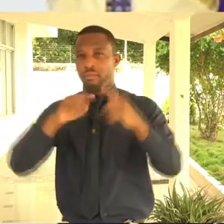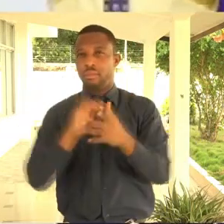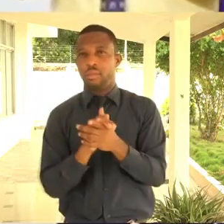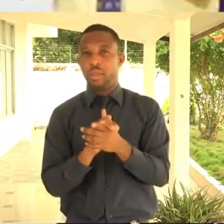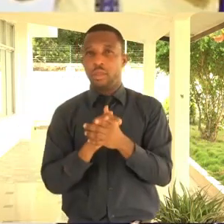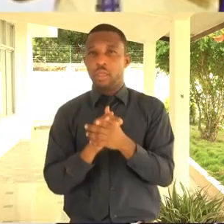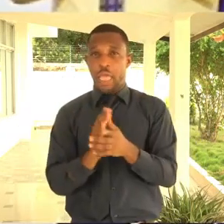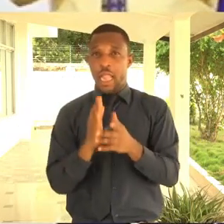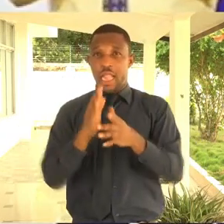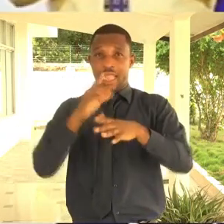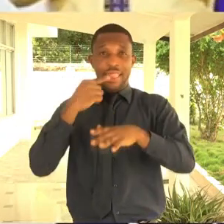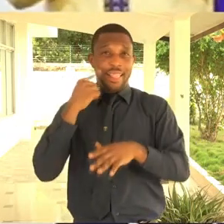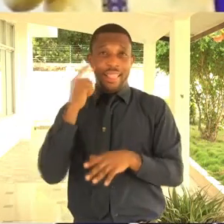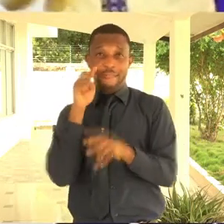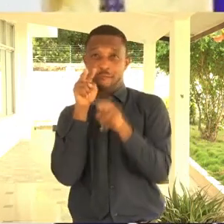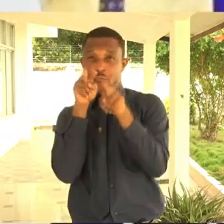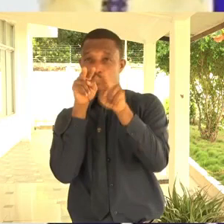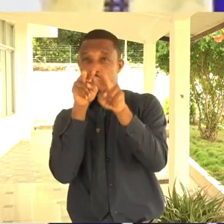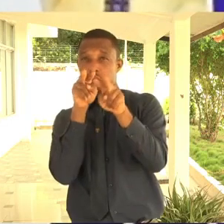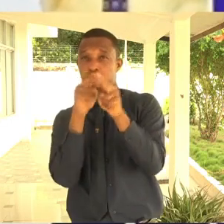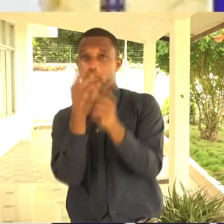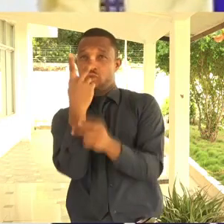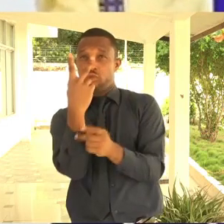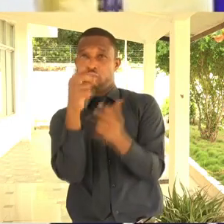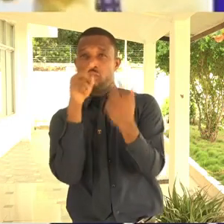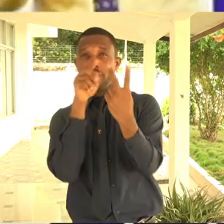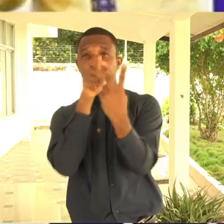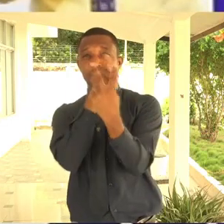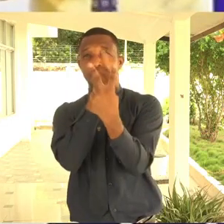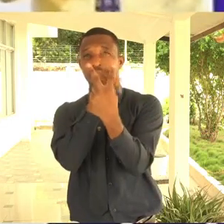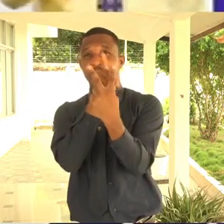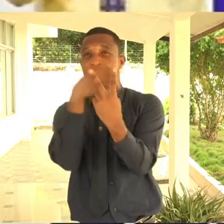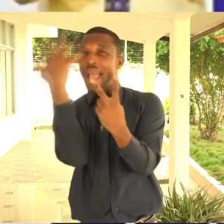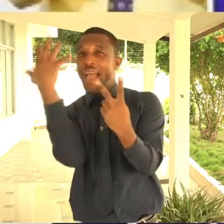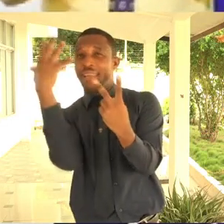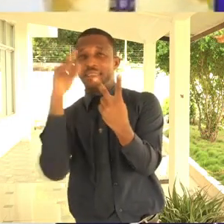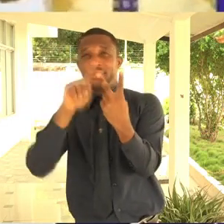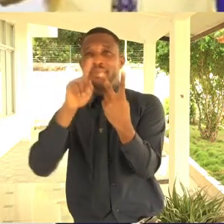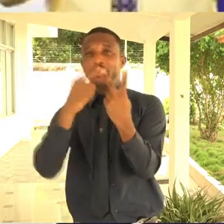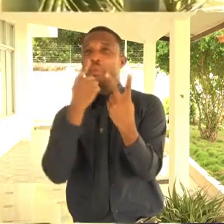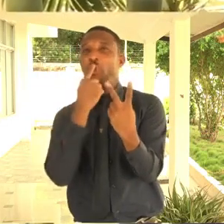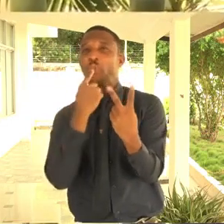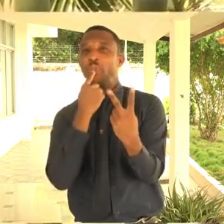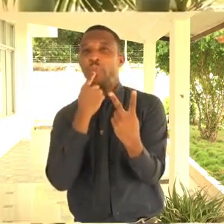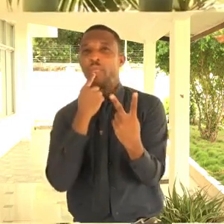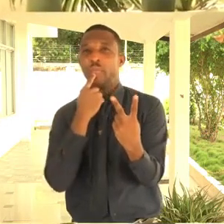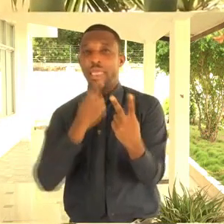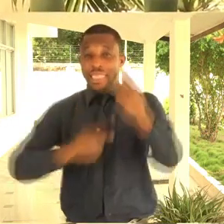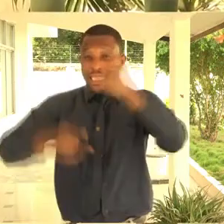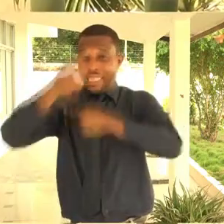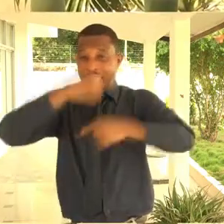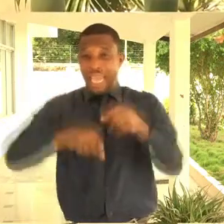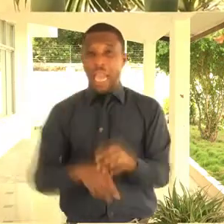maybe if they are not getting from what you are saying through your hand, they will rip your lip and then they will get the information that you are trying to